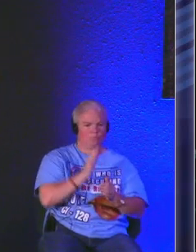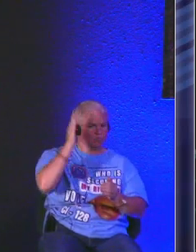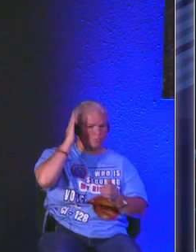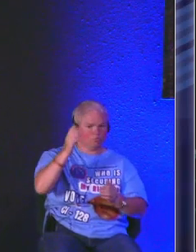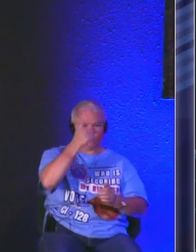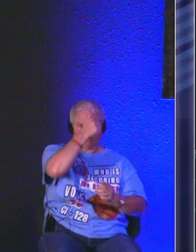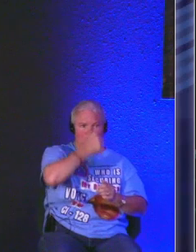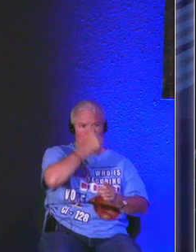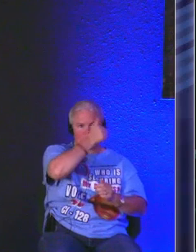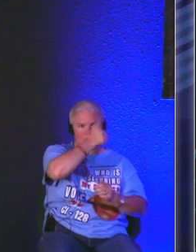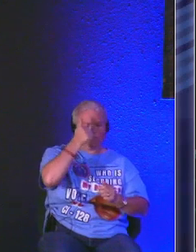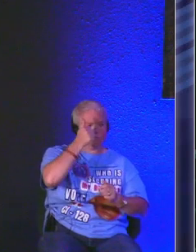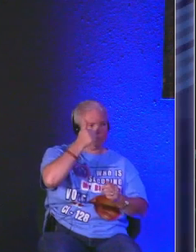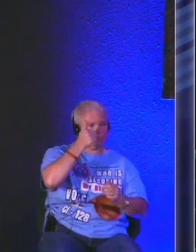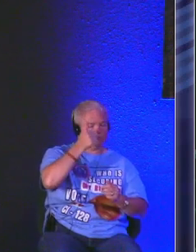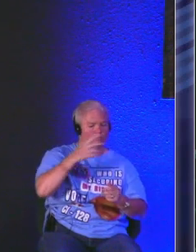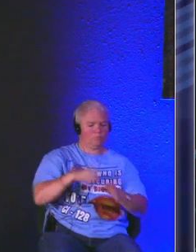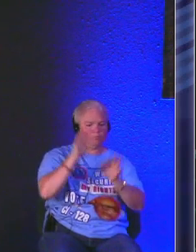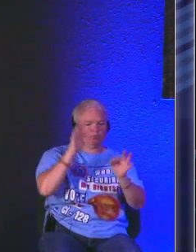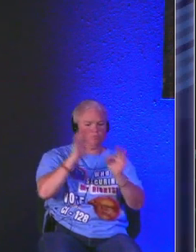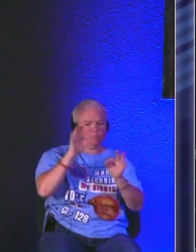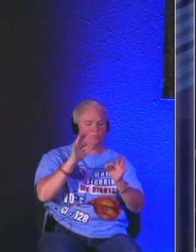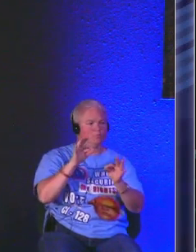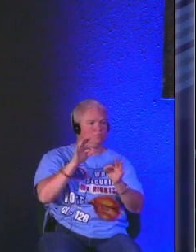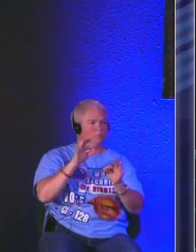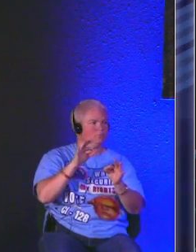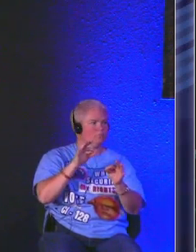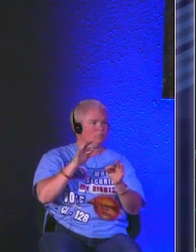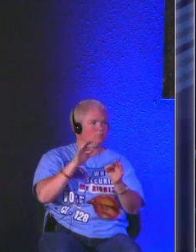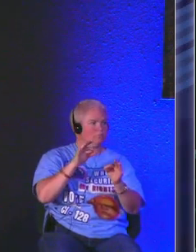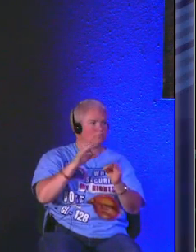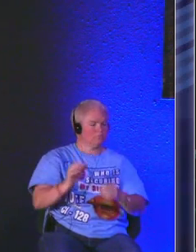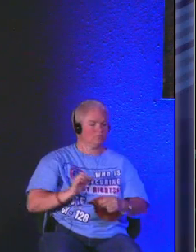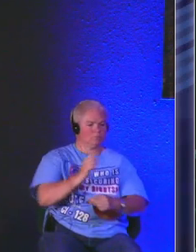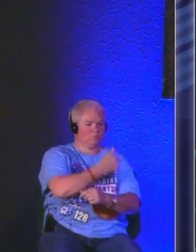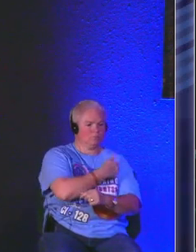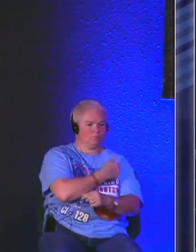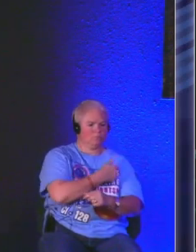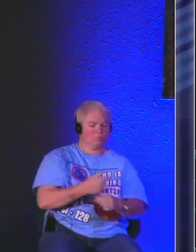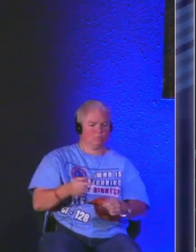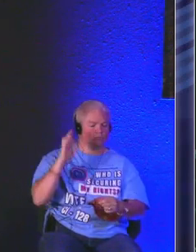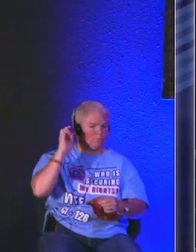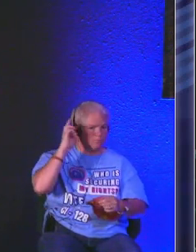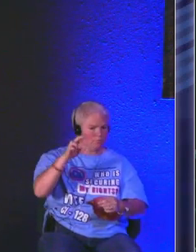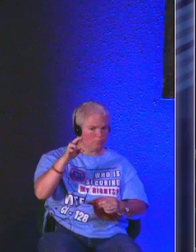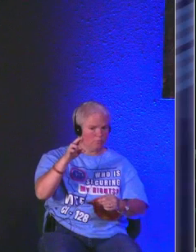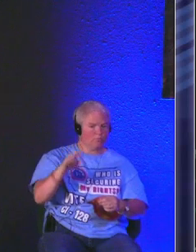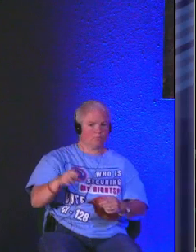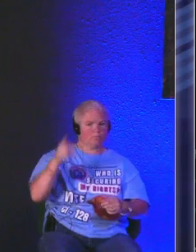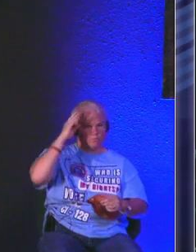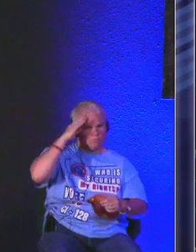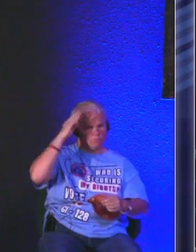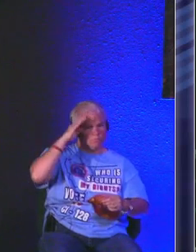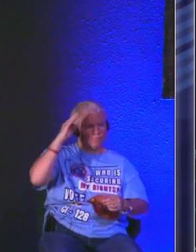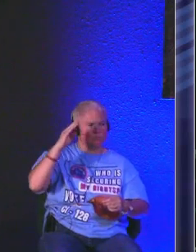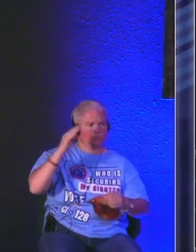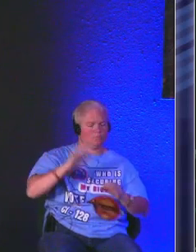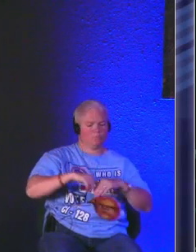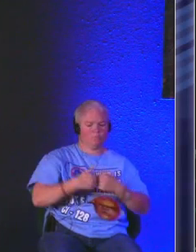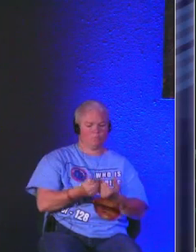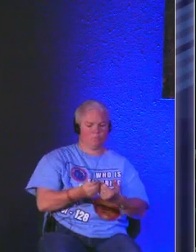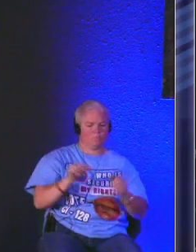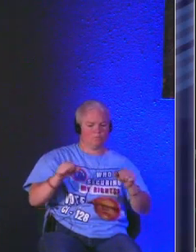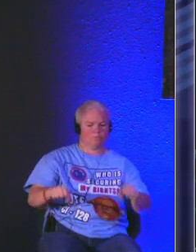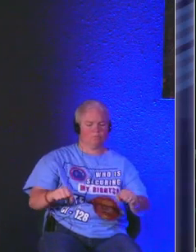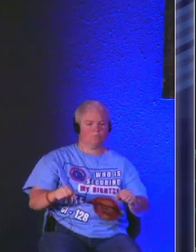God will anoint him and bless him that's special and so we were thinking I was thinking what could we how